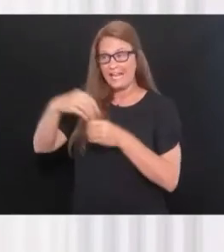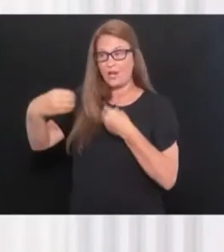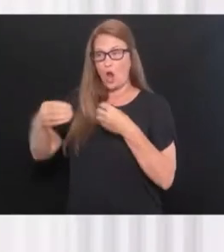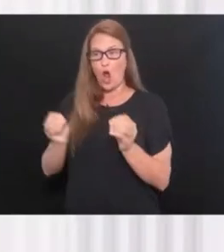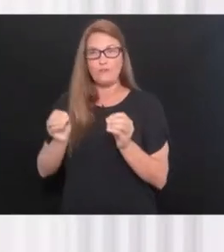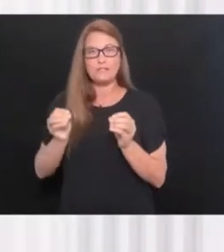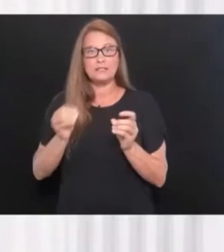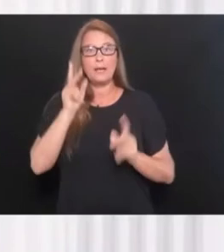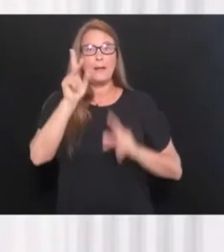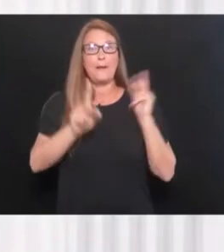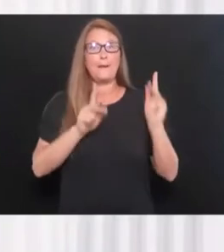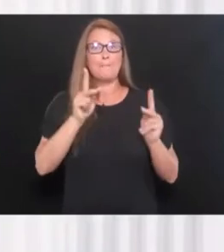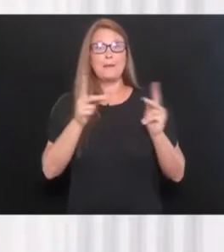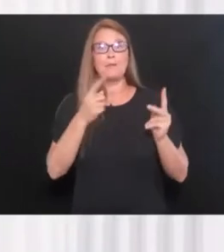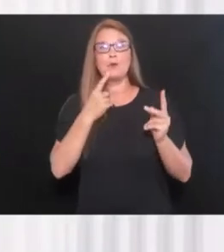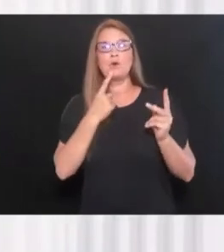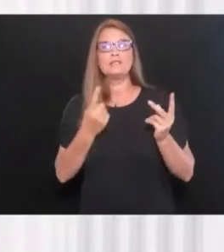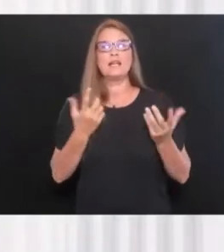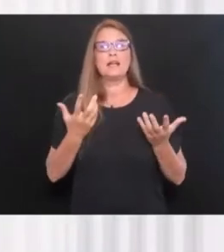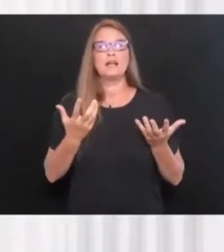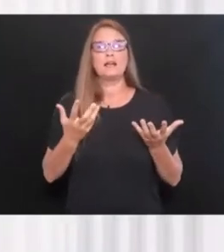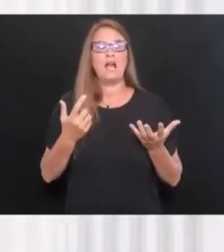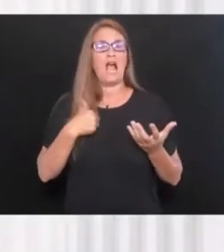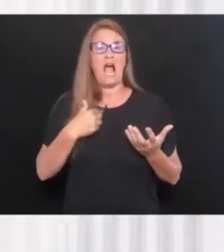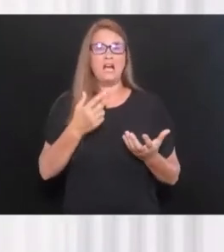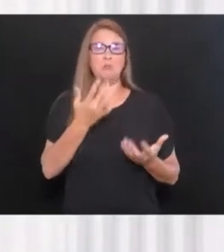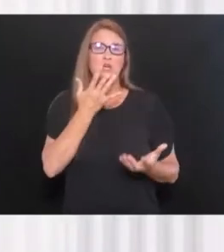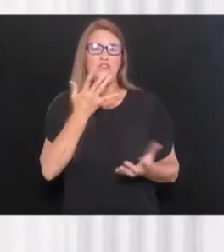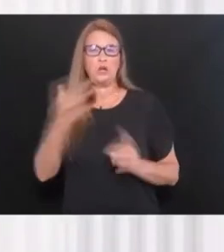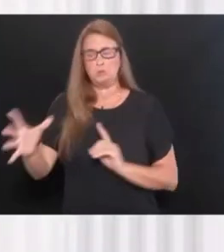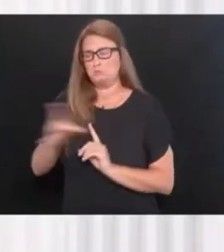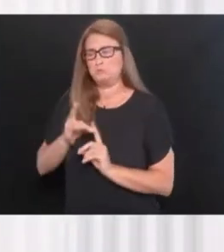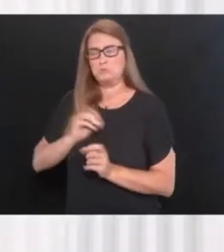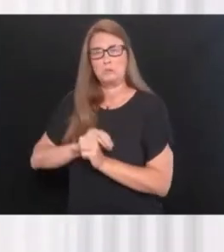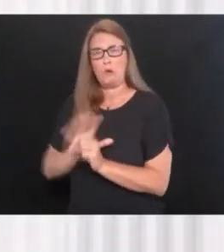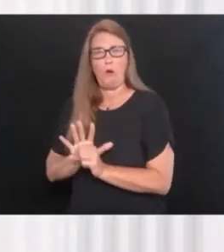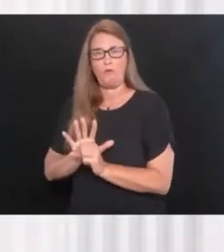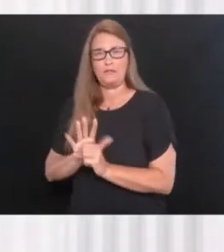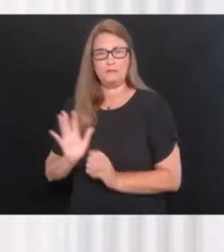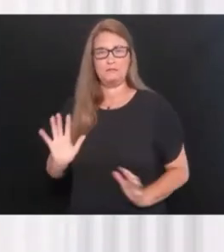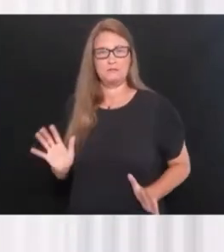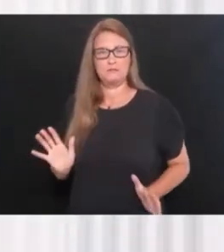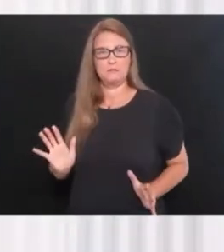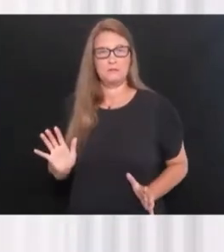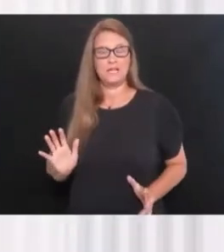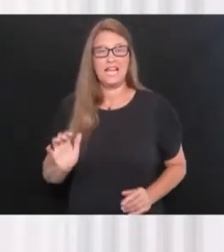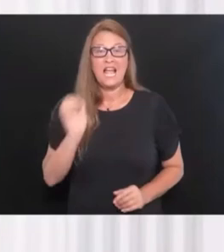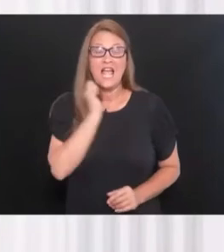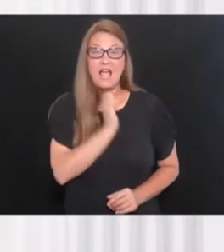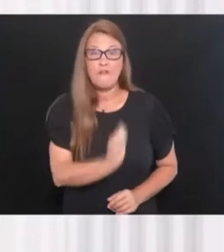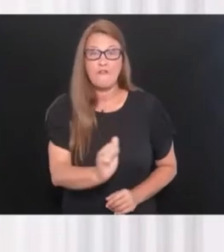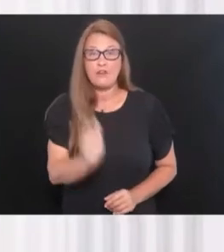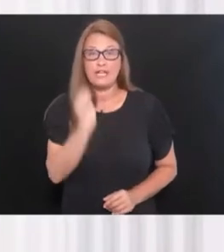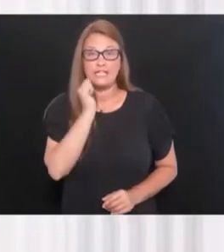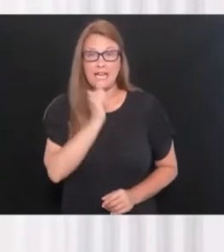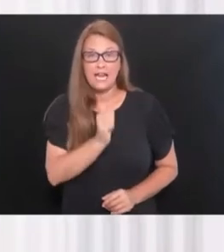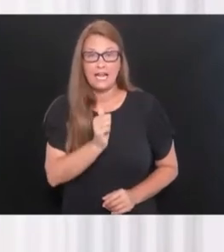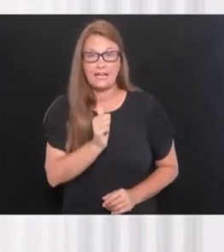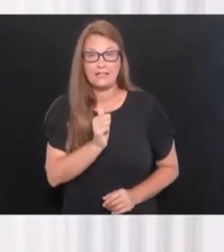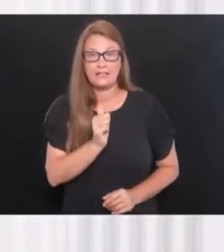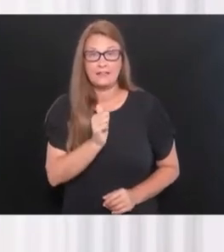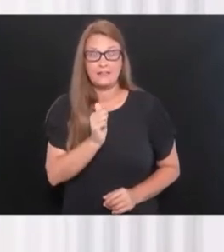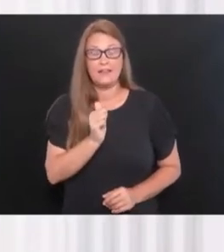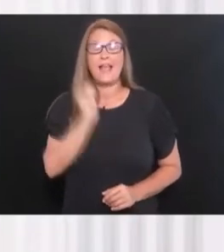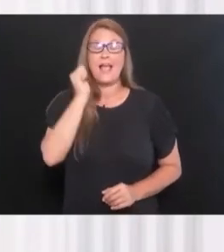setting, people say, well, I'll, I'll just take, I'll just get COVID. Um, every single day, every single day in the outpatient